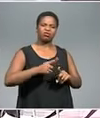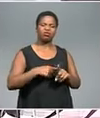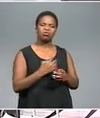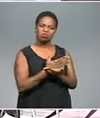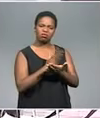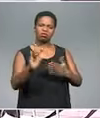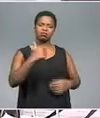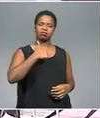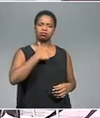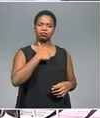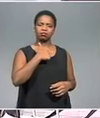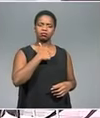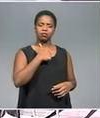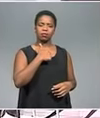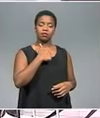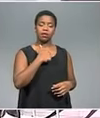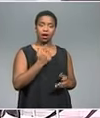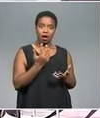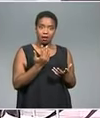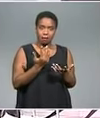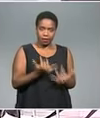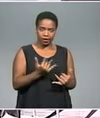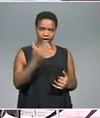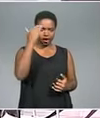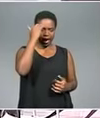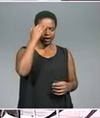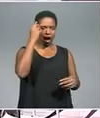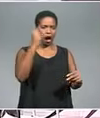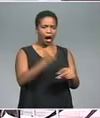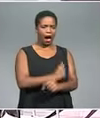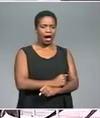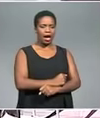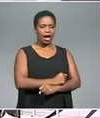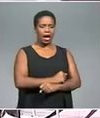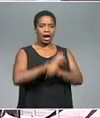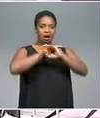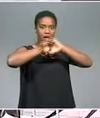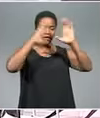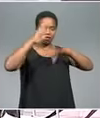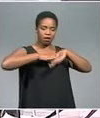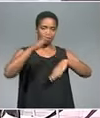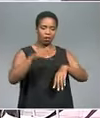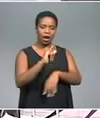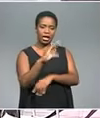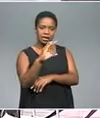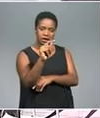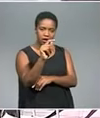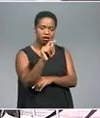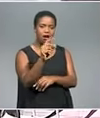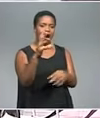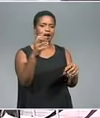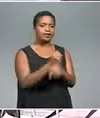And in retrospect now, knowing more than I knew then, certainly from the ICT matter and the